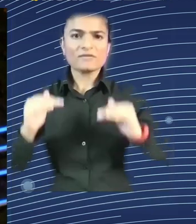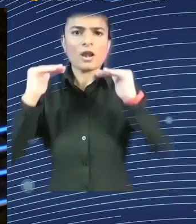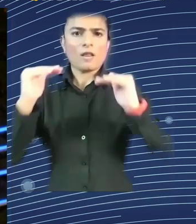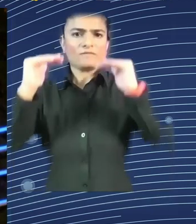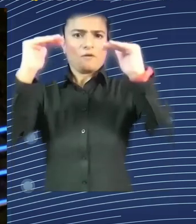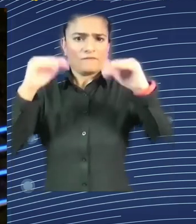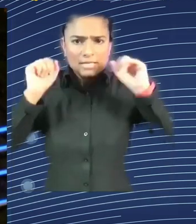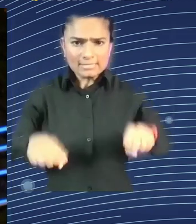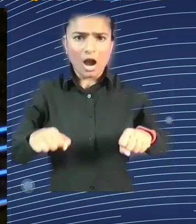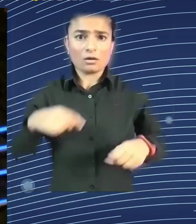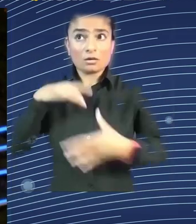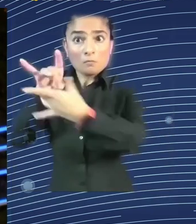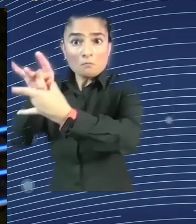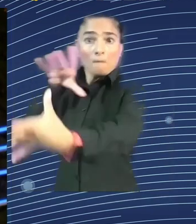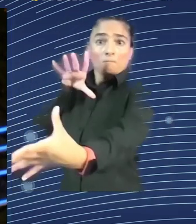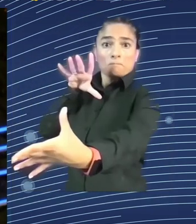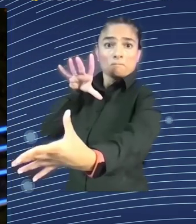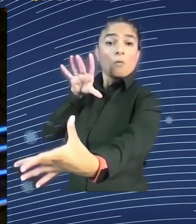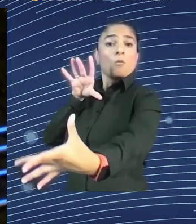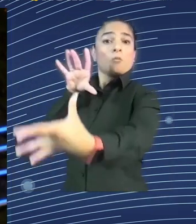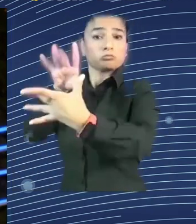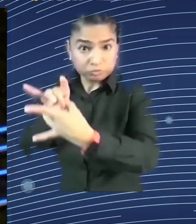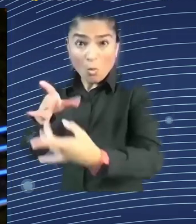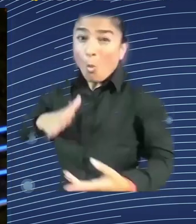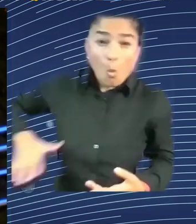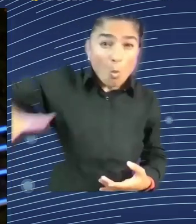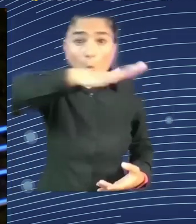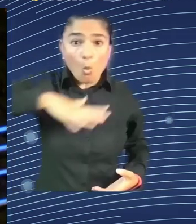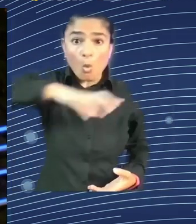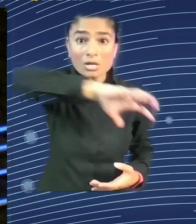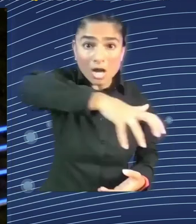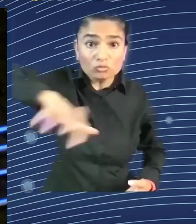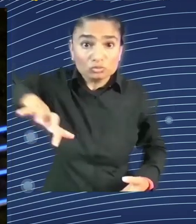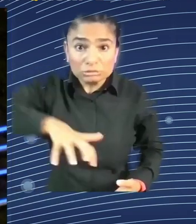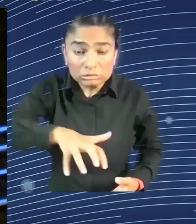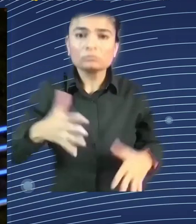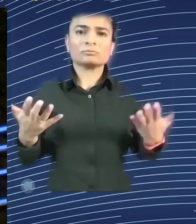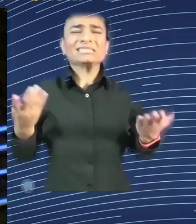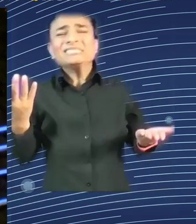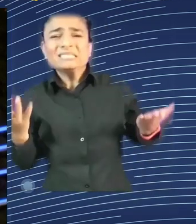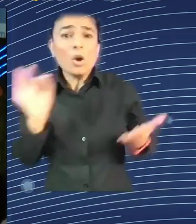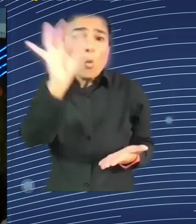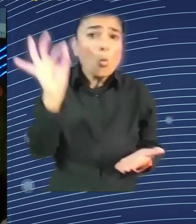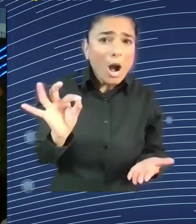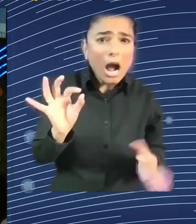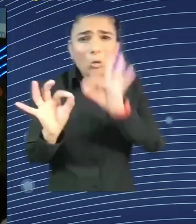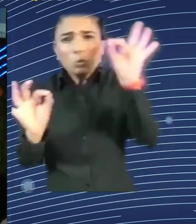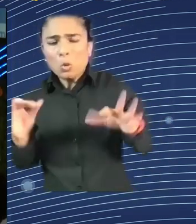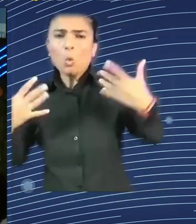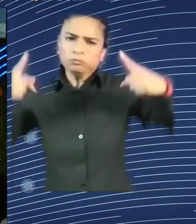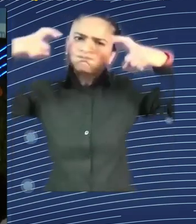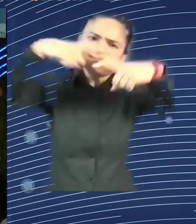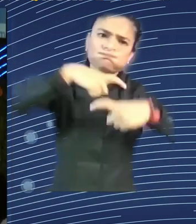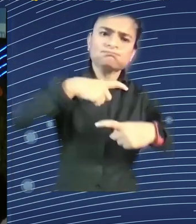very complex reasons, especially on the employer side, it's difficult to find an agreement because